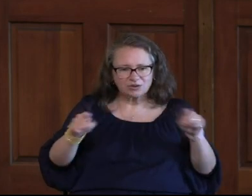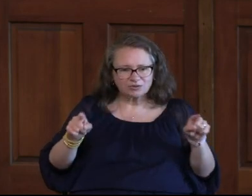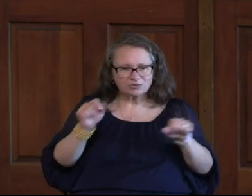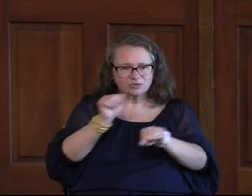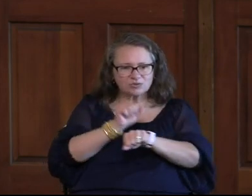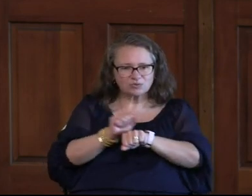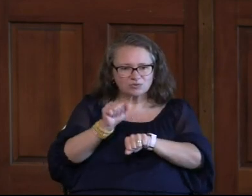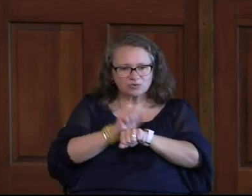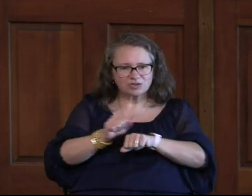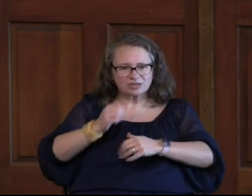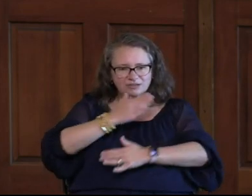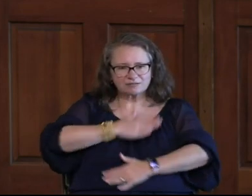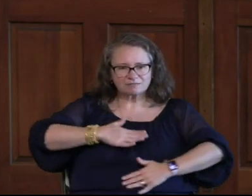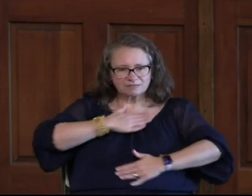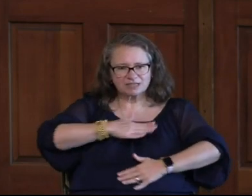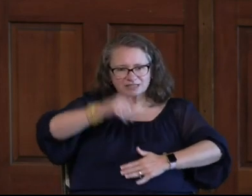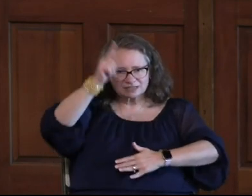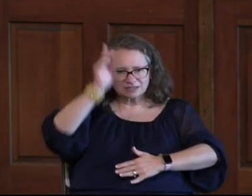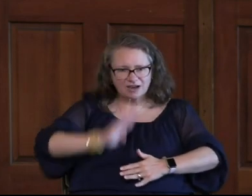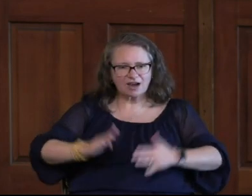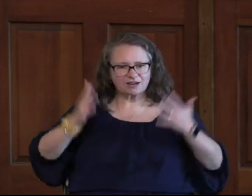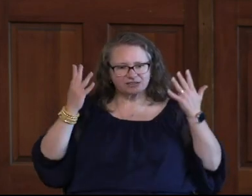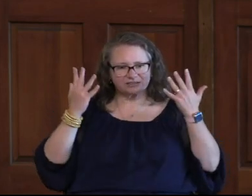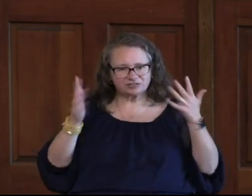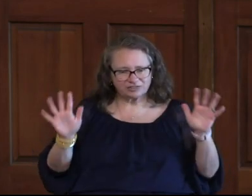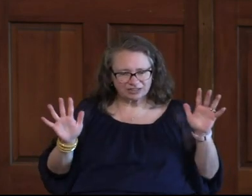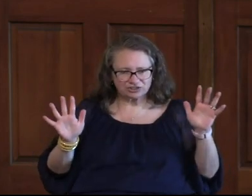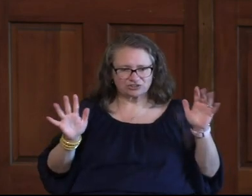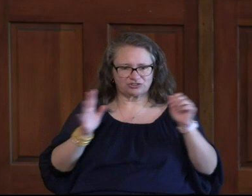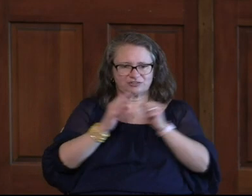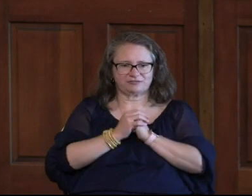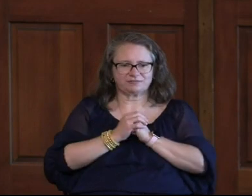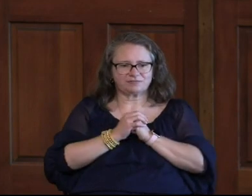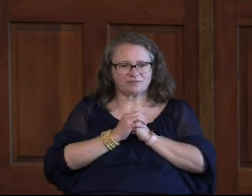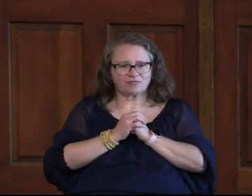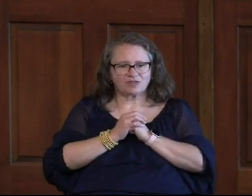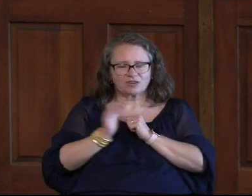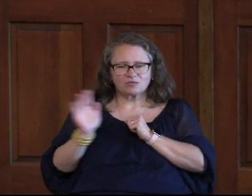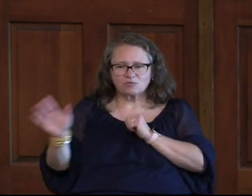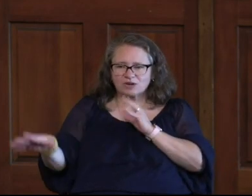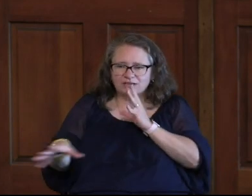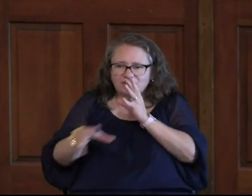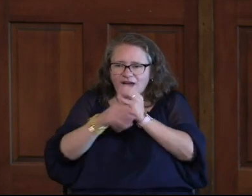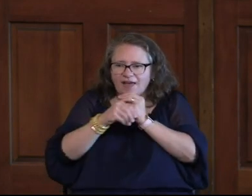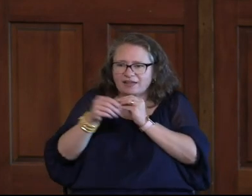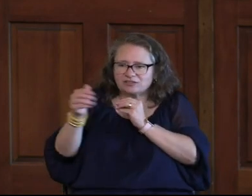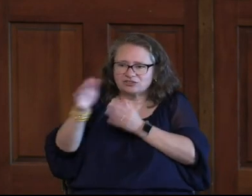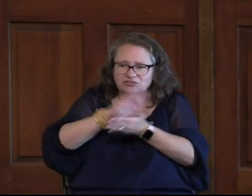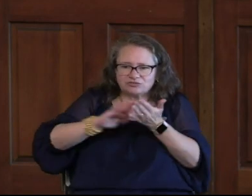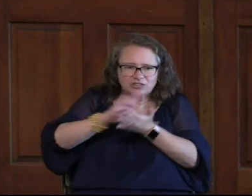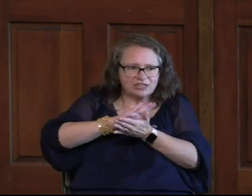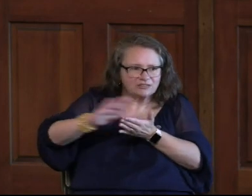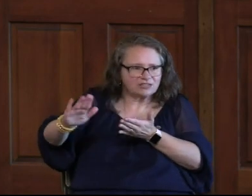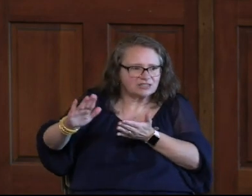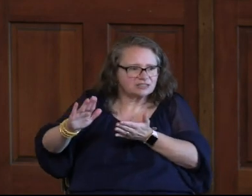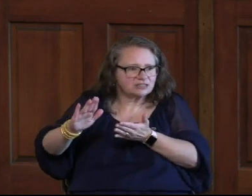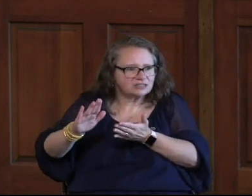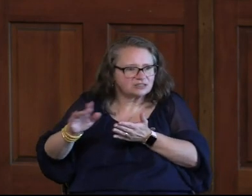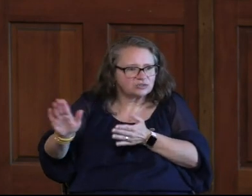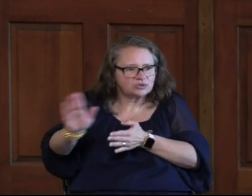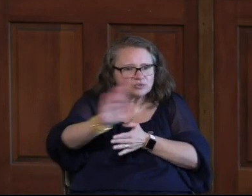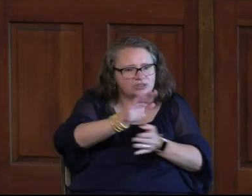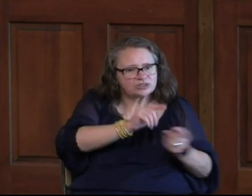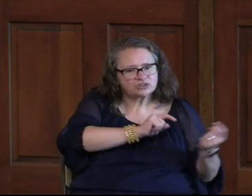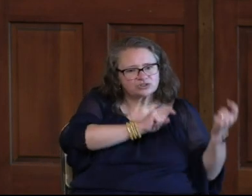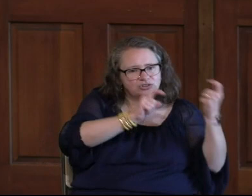Work To Please God Is Done What Can You Add To Your Salvation What Did You